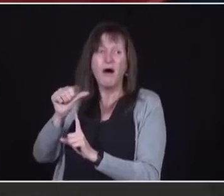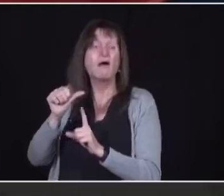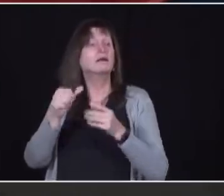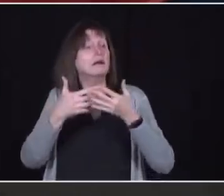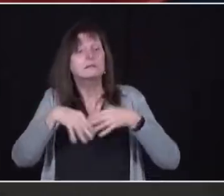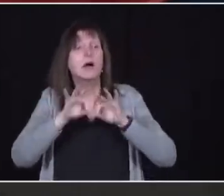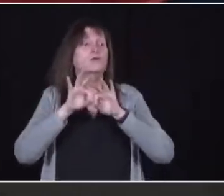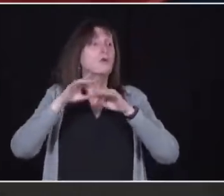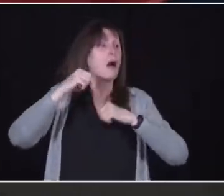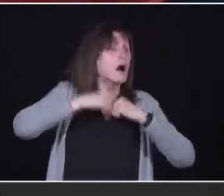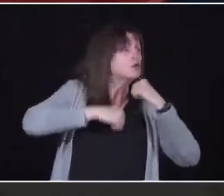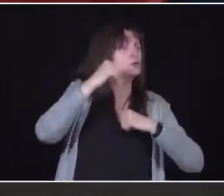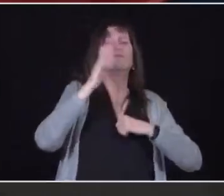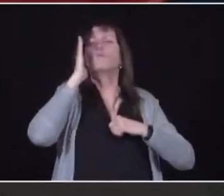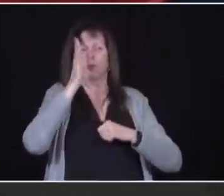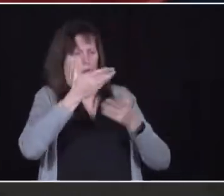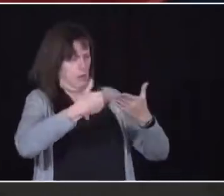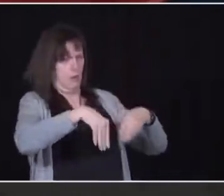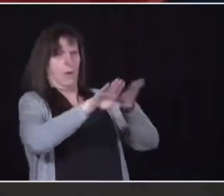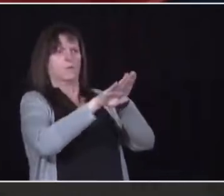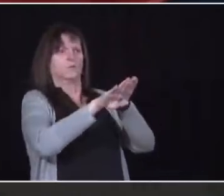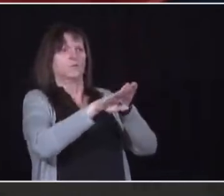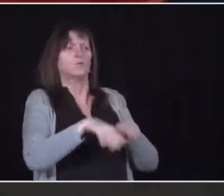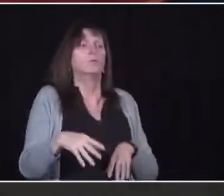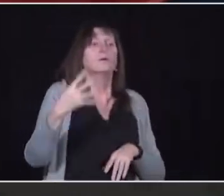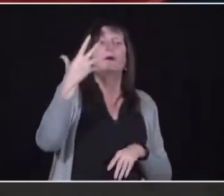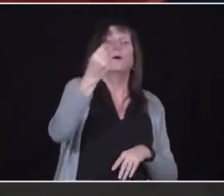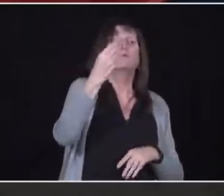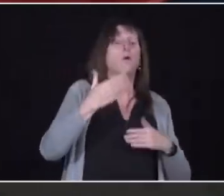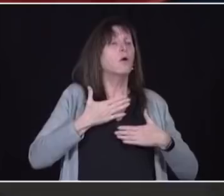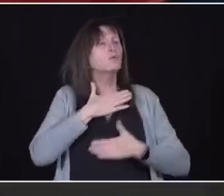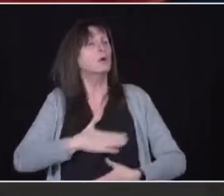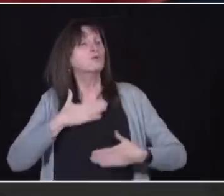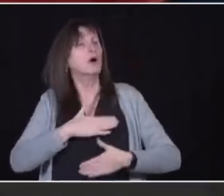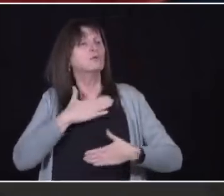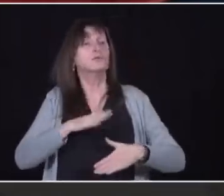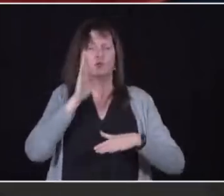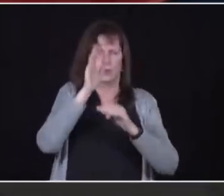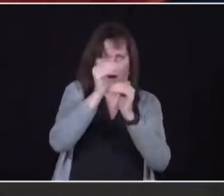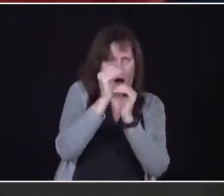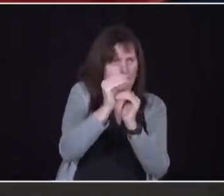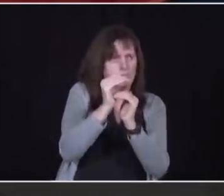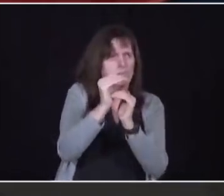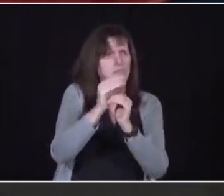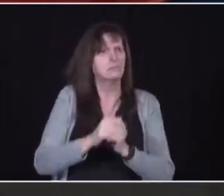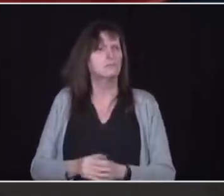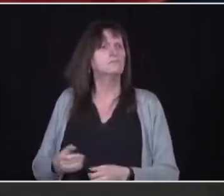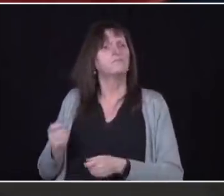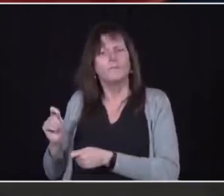restricting all outdoor recreational amenities such as golf courses, basketball courts, soccer fields and playgrounds.